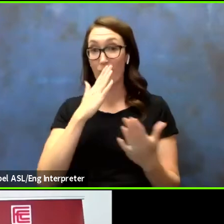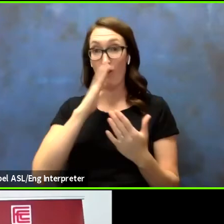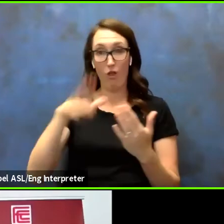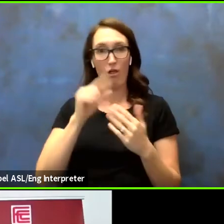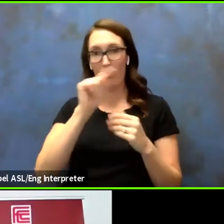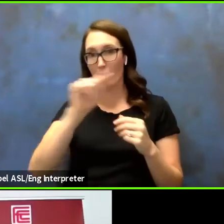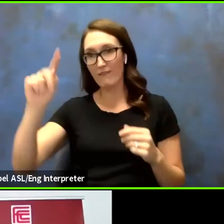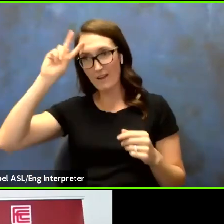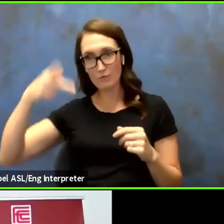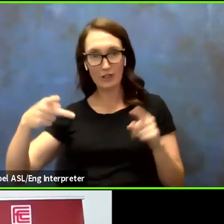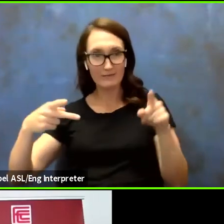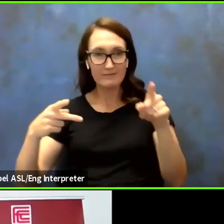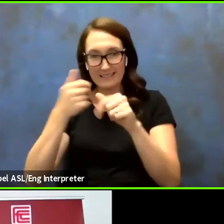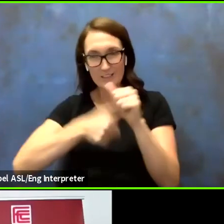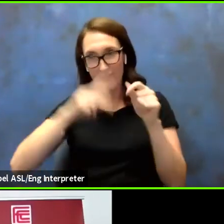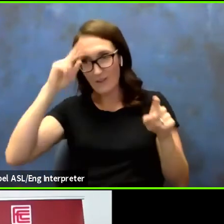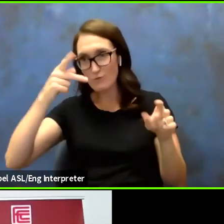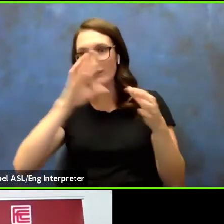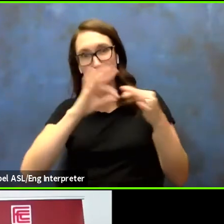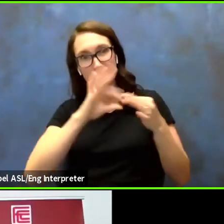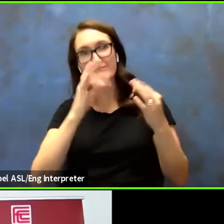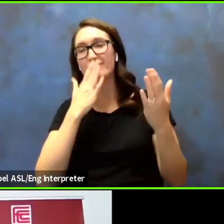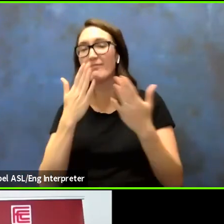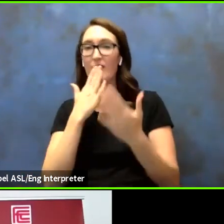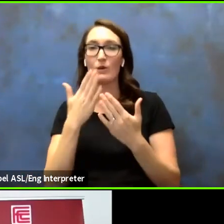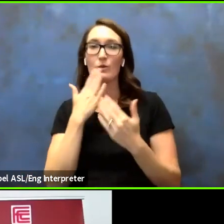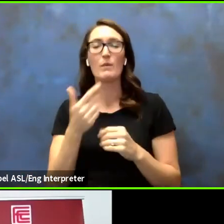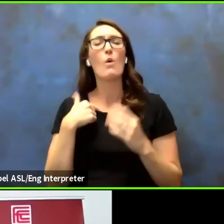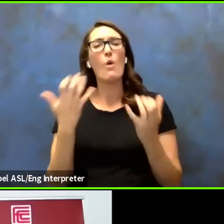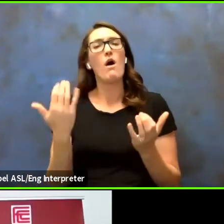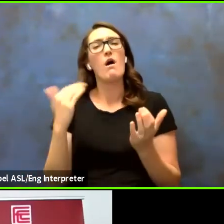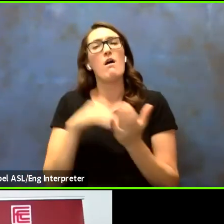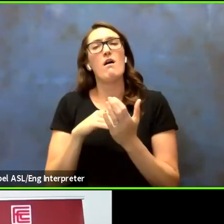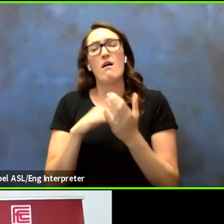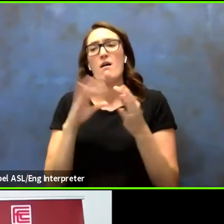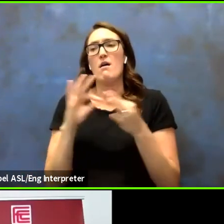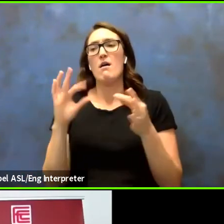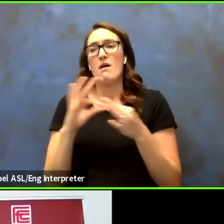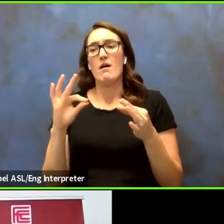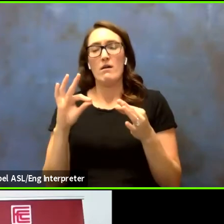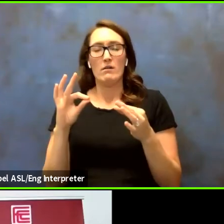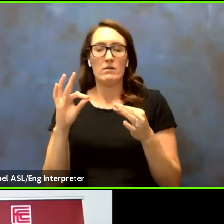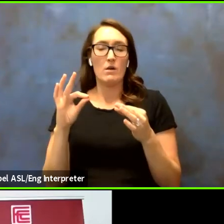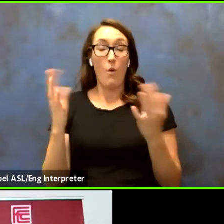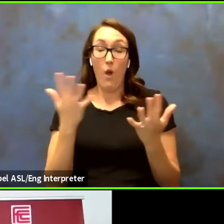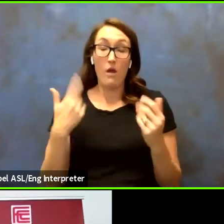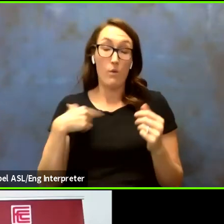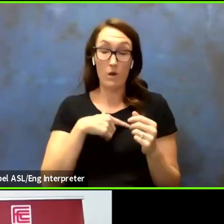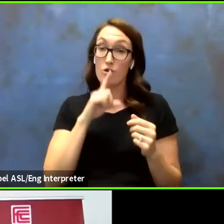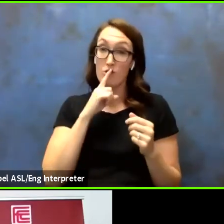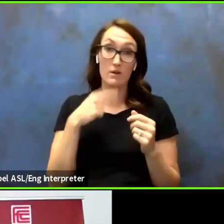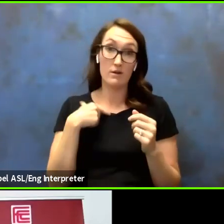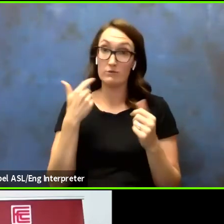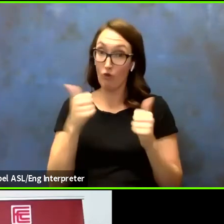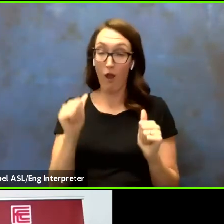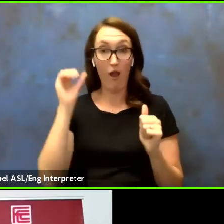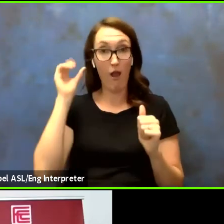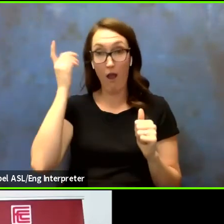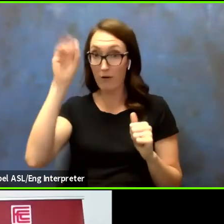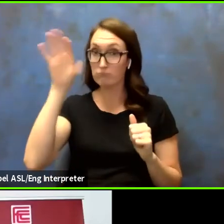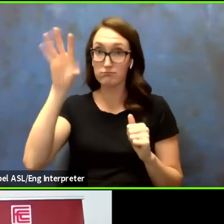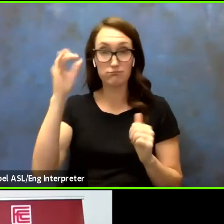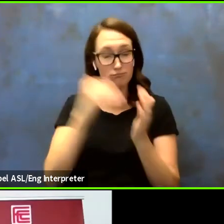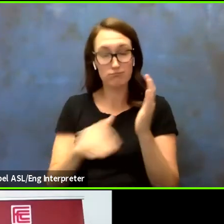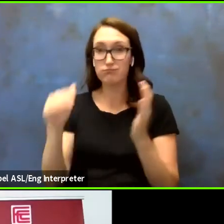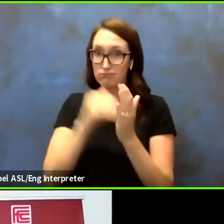for helping us celebrate today. I just want to reiterate what we started with and what we've been saying over and over through these last few